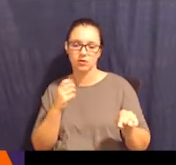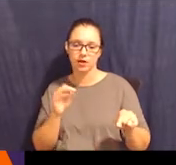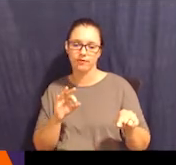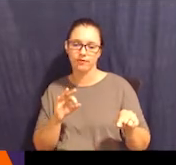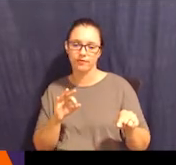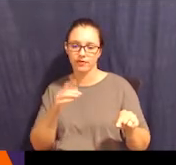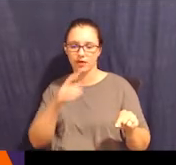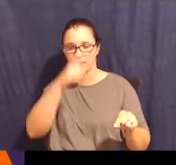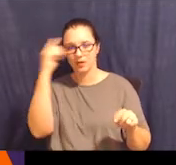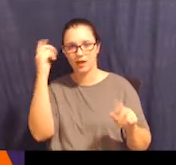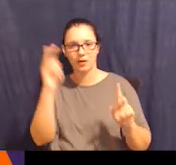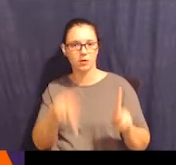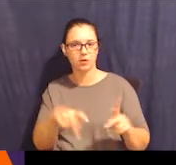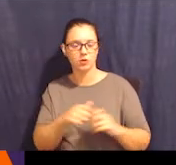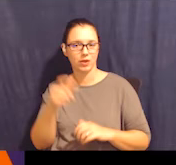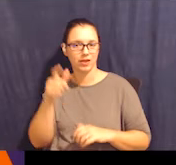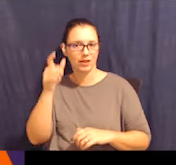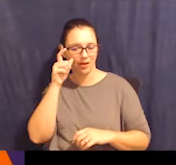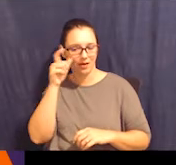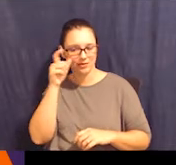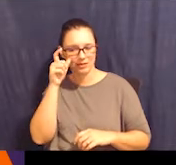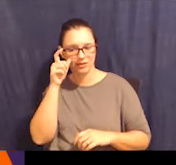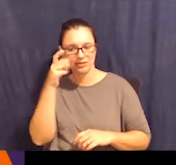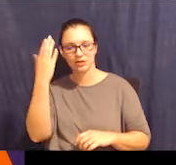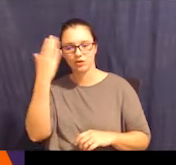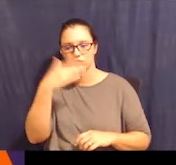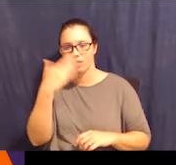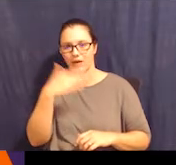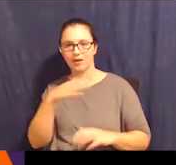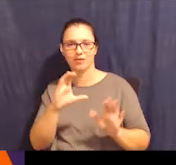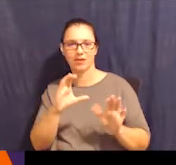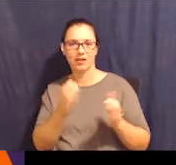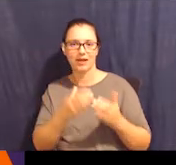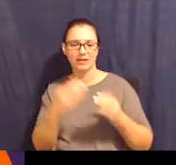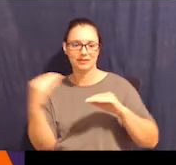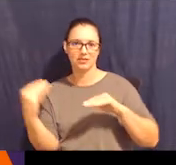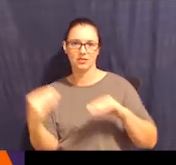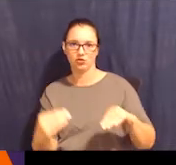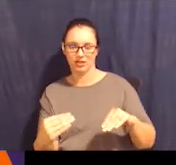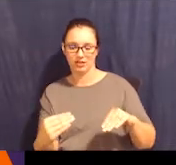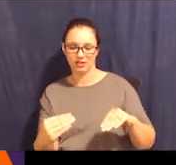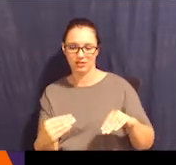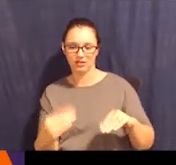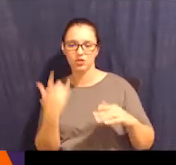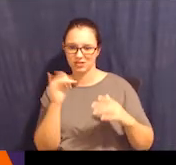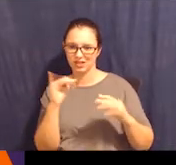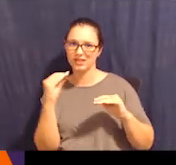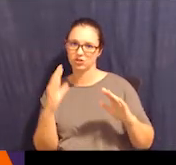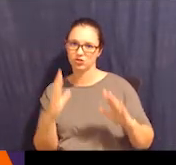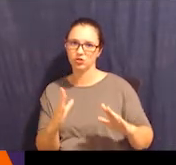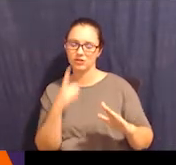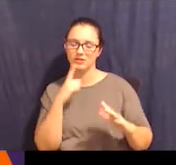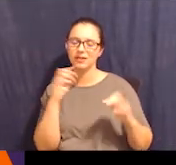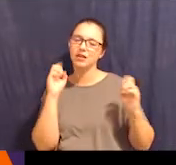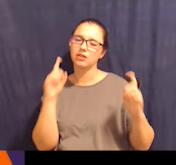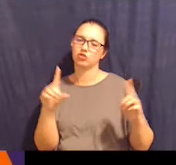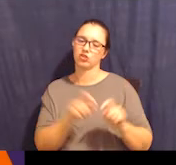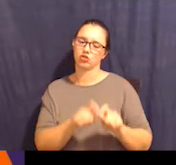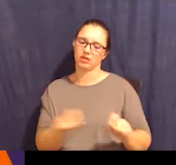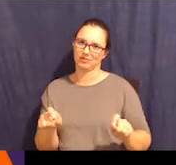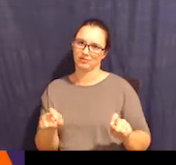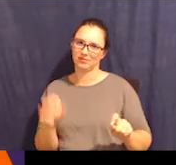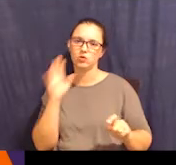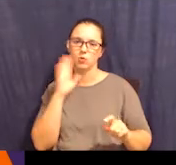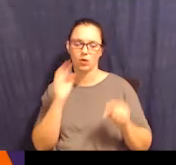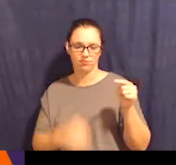class teaching, right? Who looks like a teacher and it says education on the bottom. So we'll pick that one and then I'll know, okay, we're talking about the same